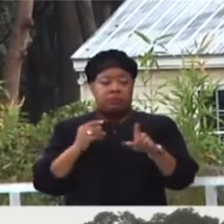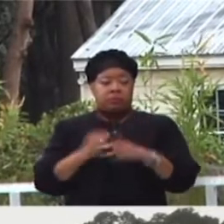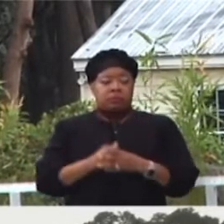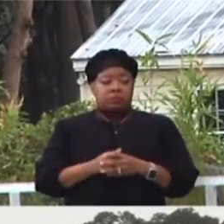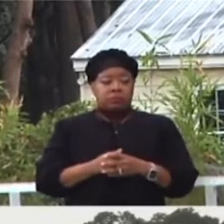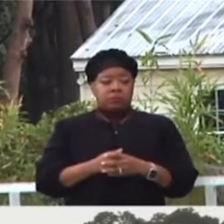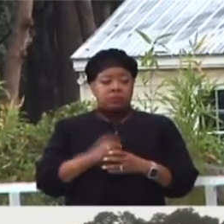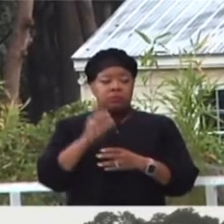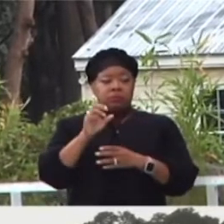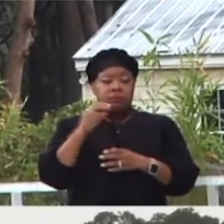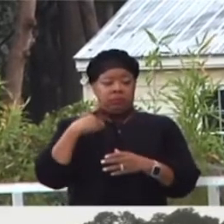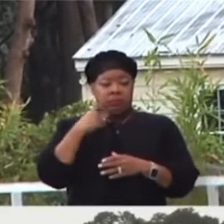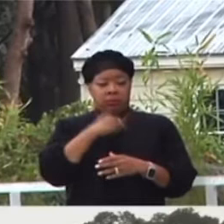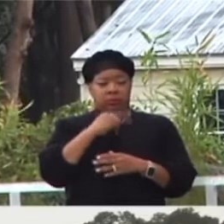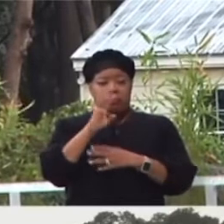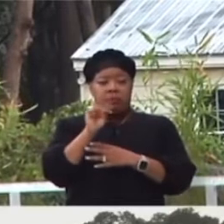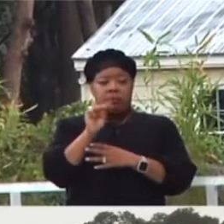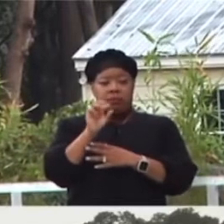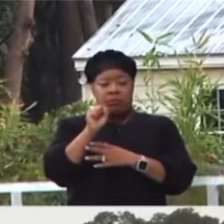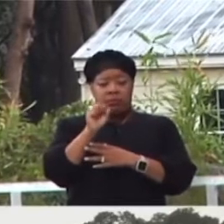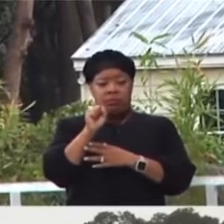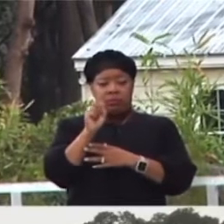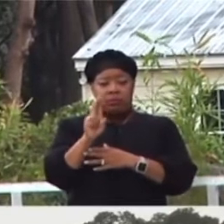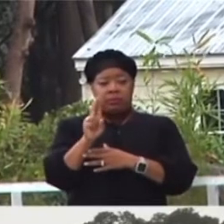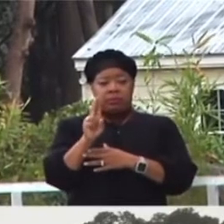the members of Savannah State University,